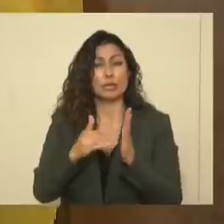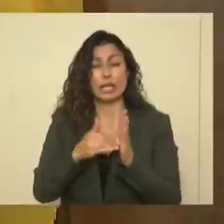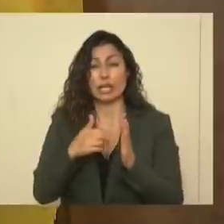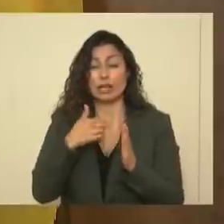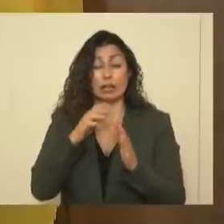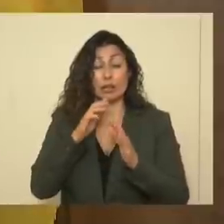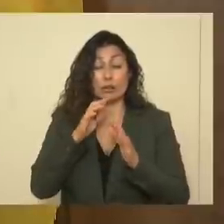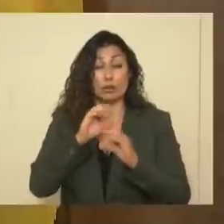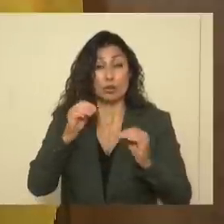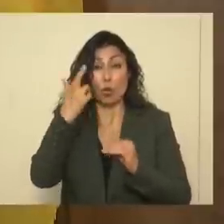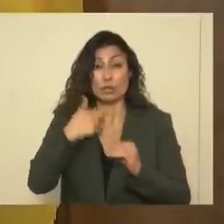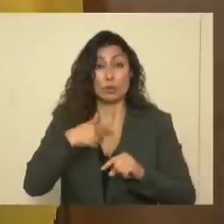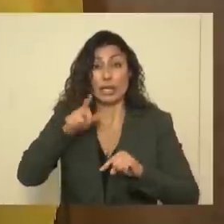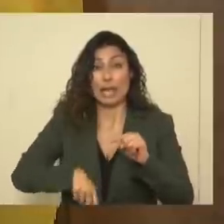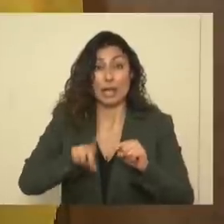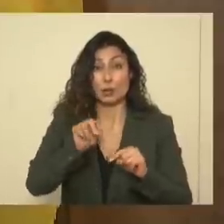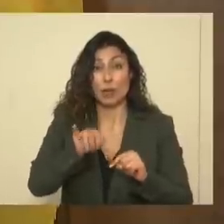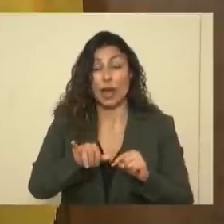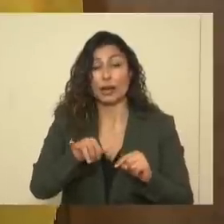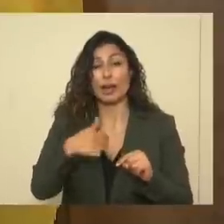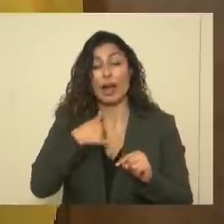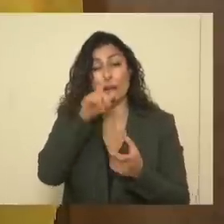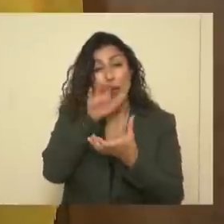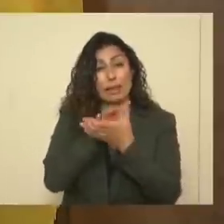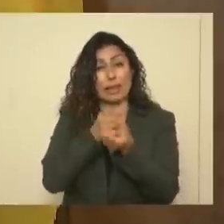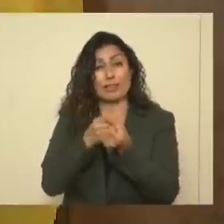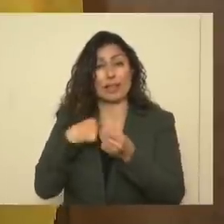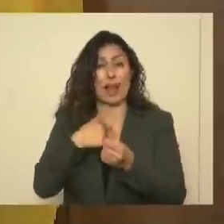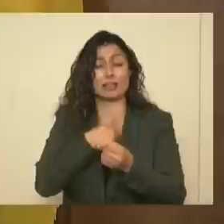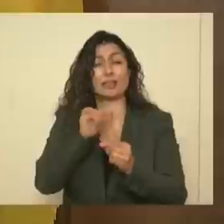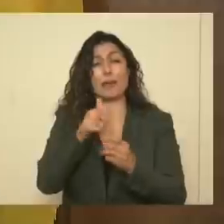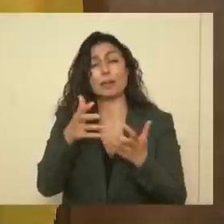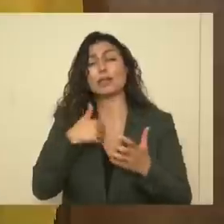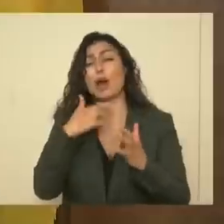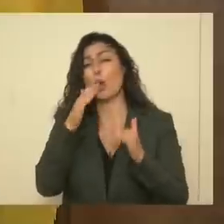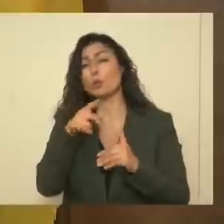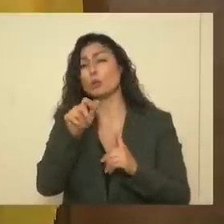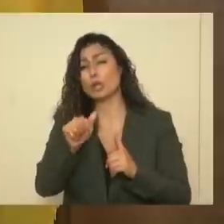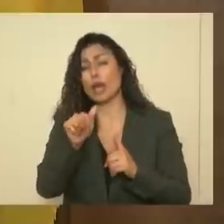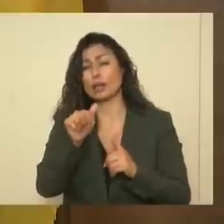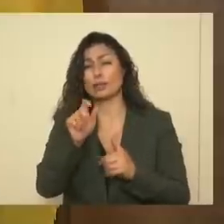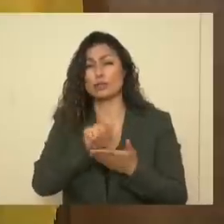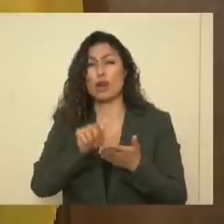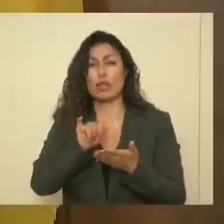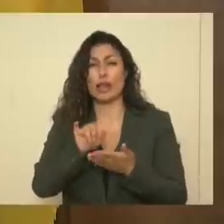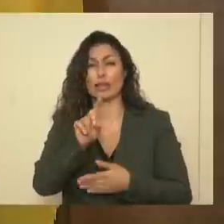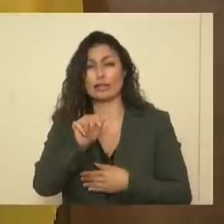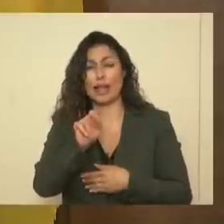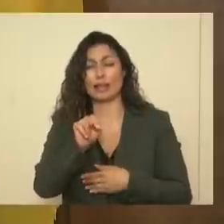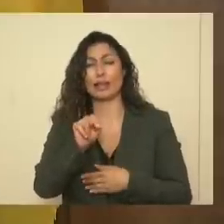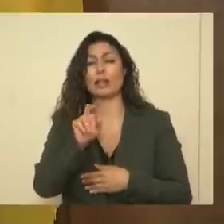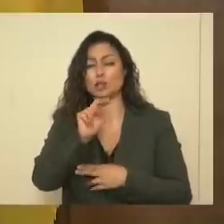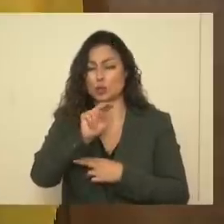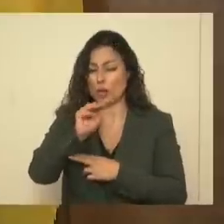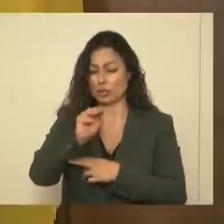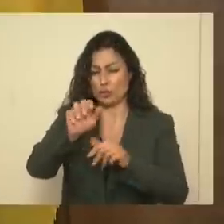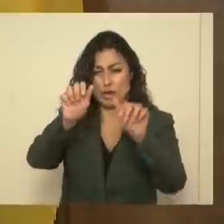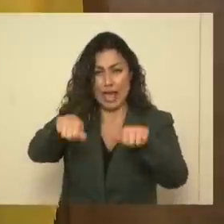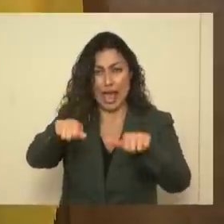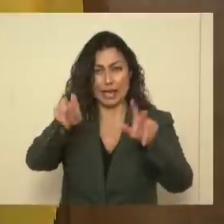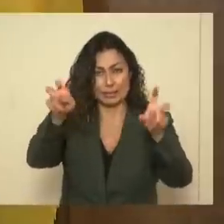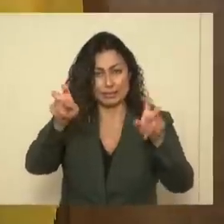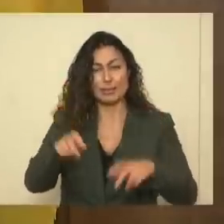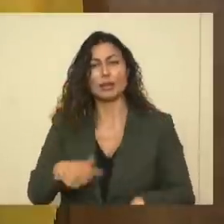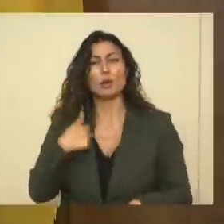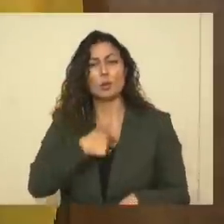accomplish that. I believe in us that much. I hope you do too, Dan, and I hope you're right that. New Mexico can be in a situation